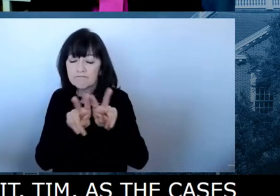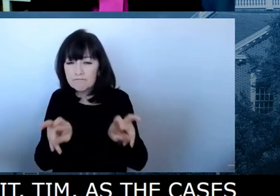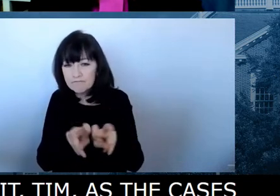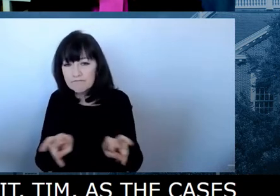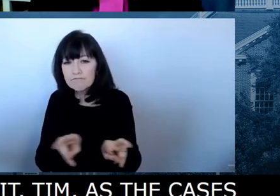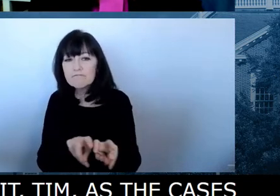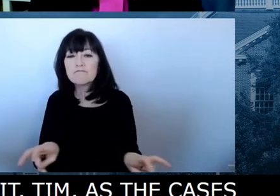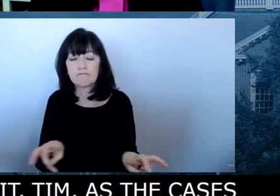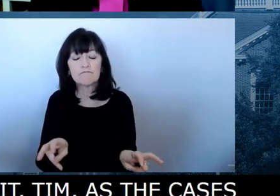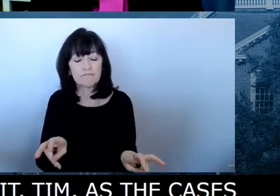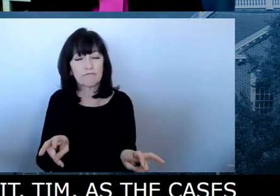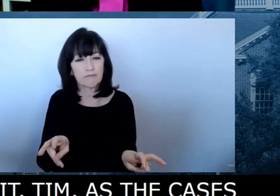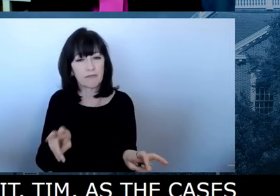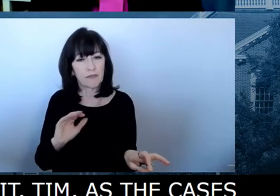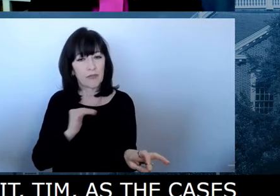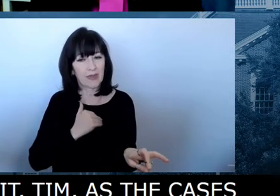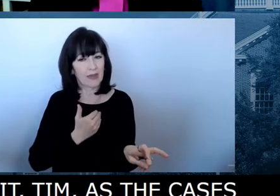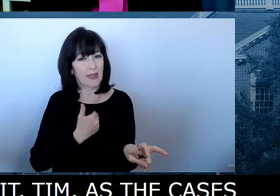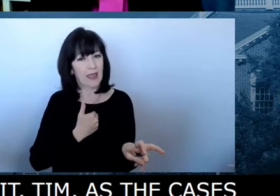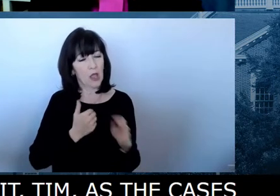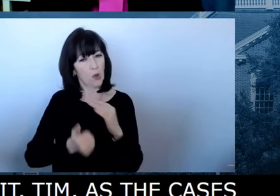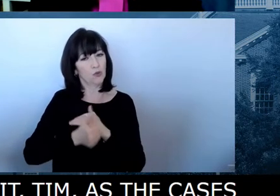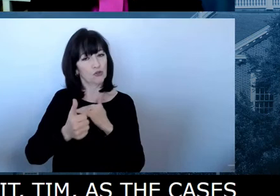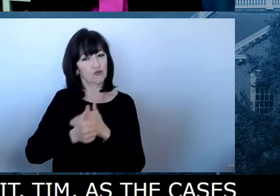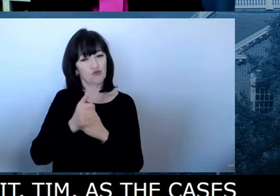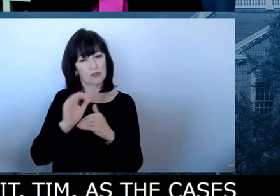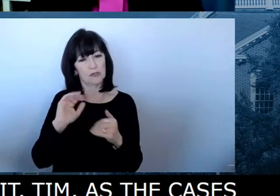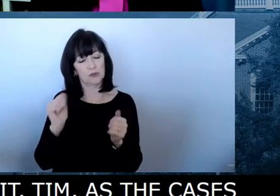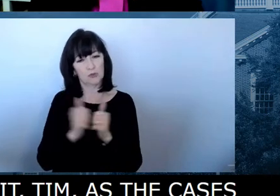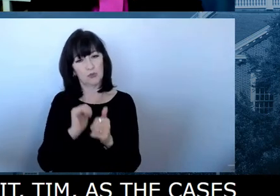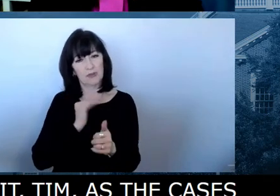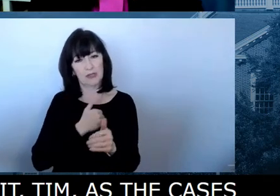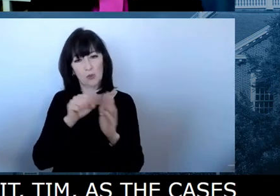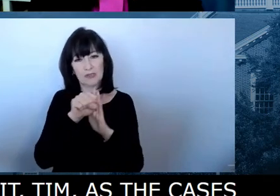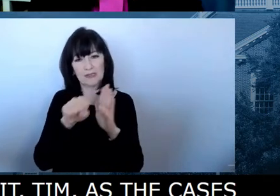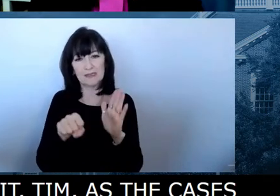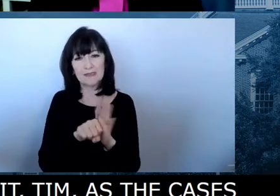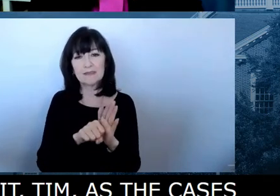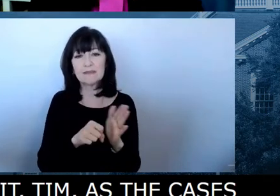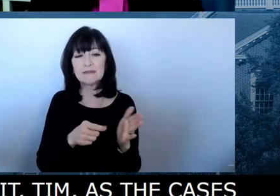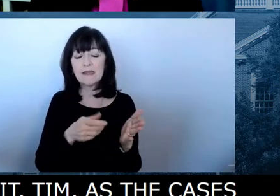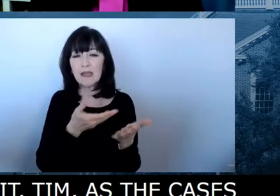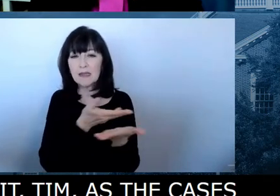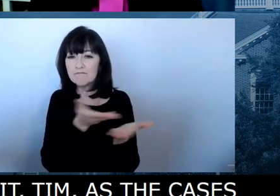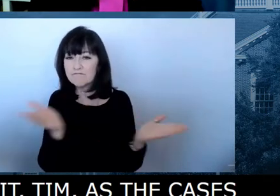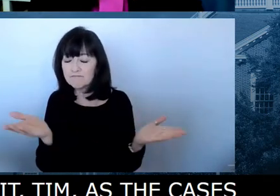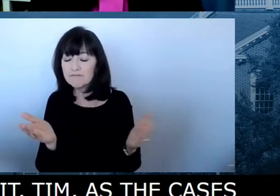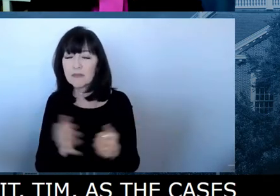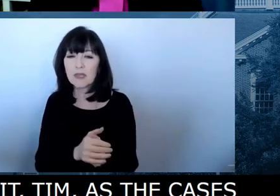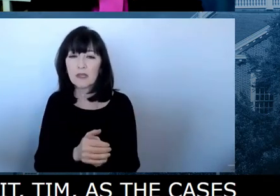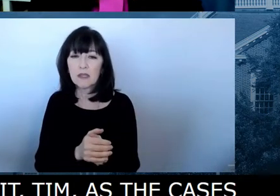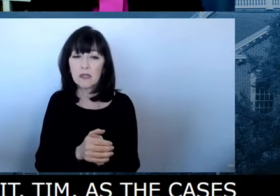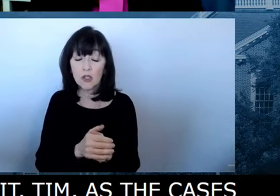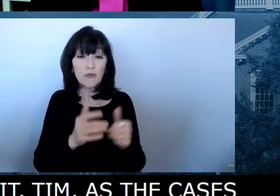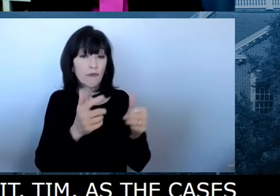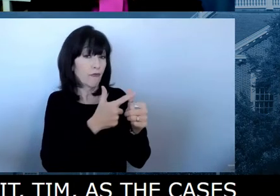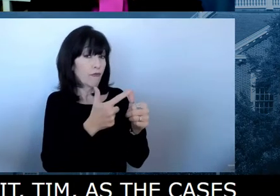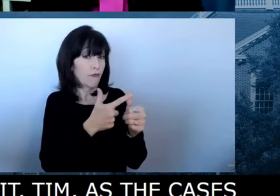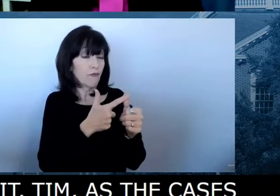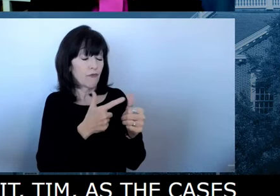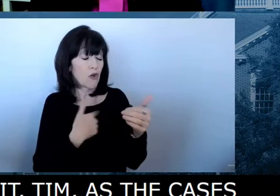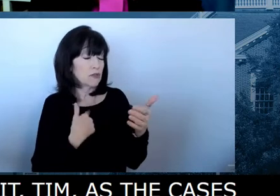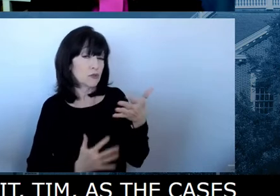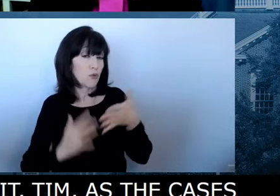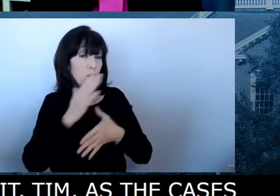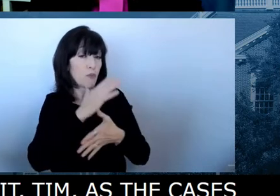institutions. Our focus, primary focus will be on updating our guidance for the school districts and working with them to keep children in